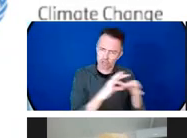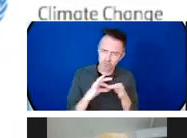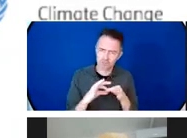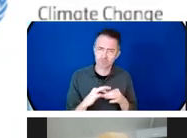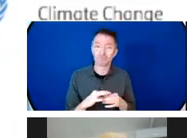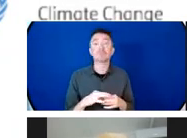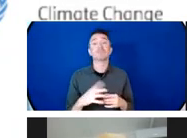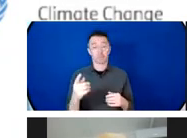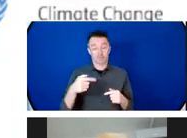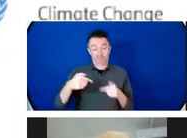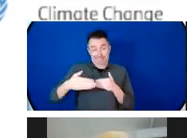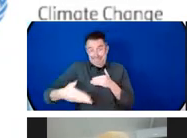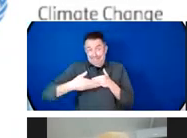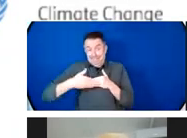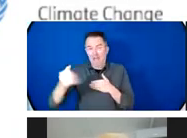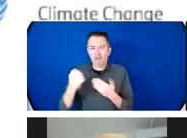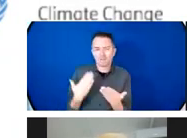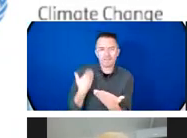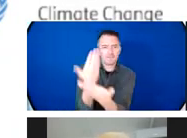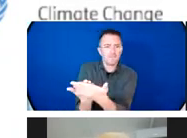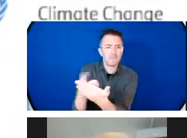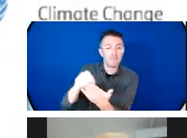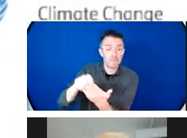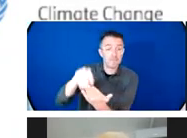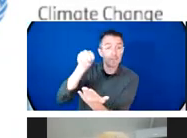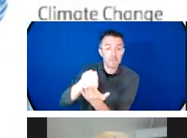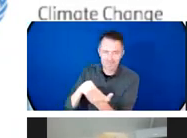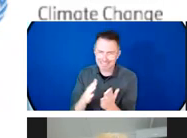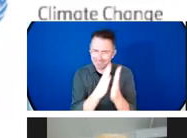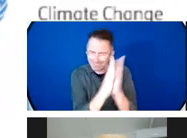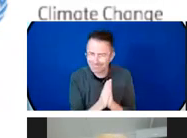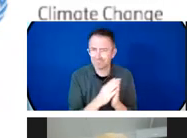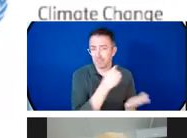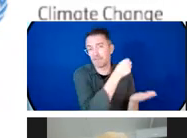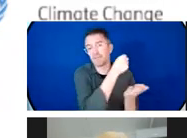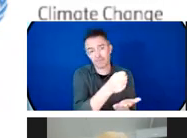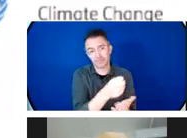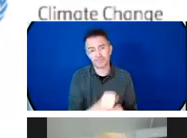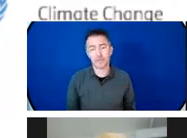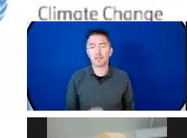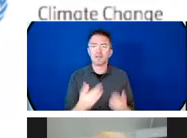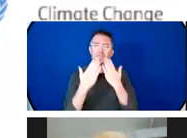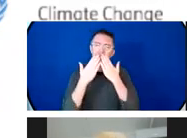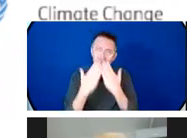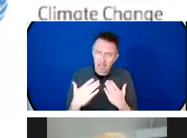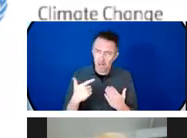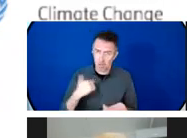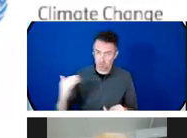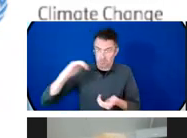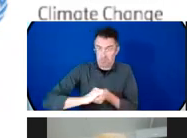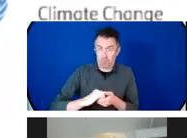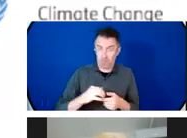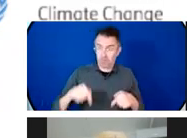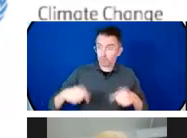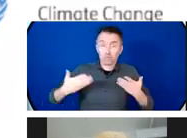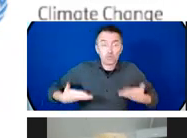are appreciative for the partnership which enabled for this event to be organized. It is important that this collaboration